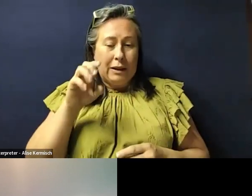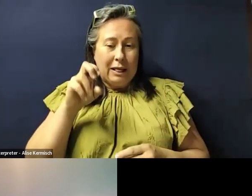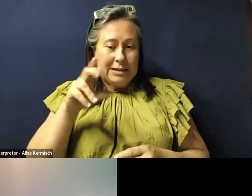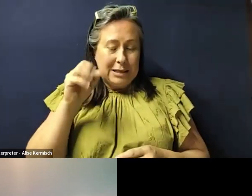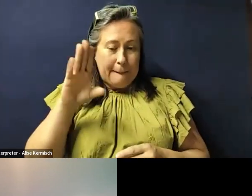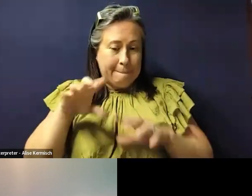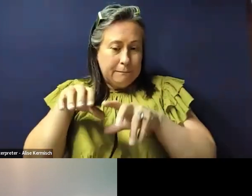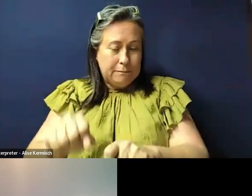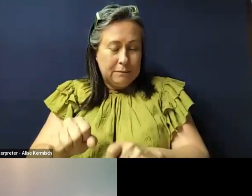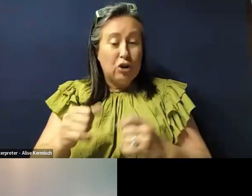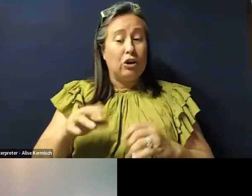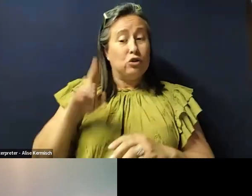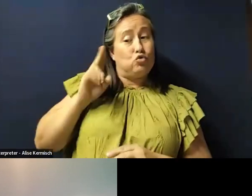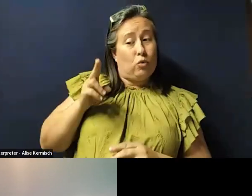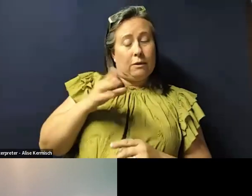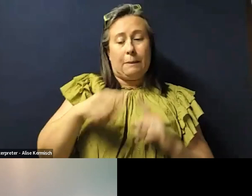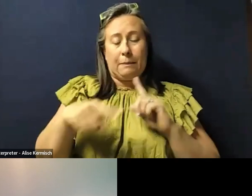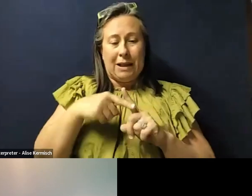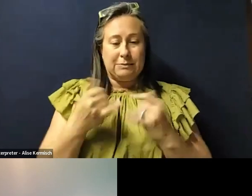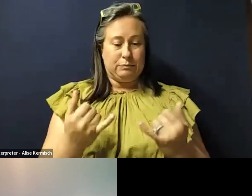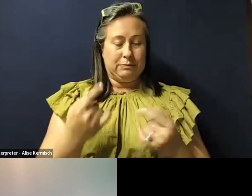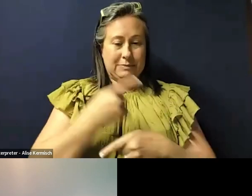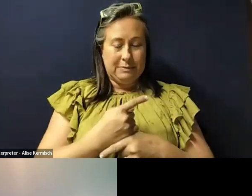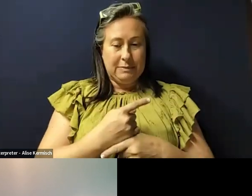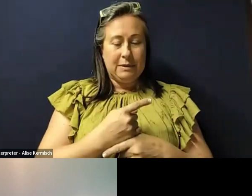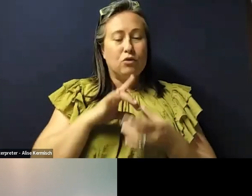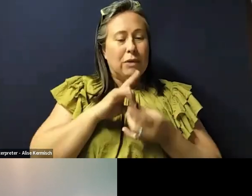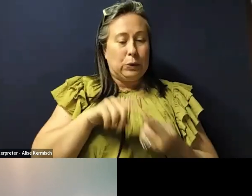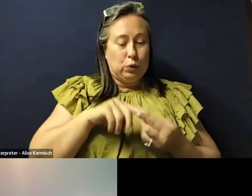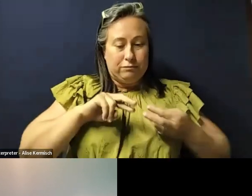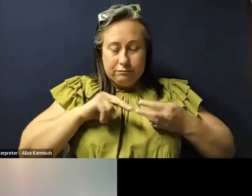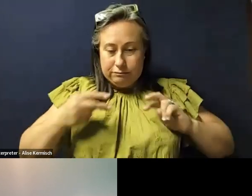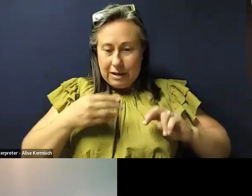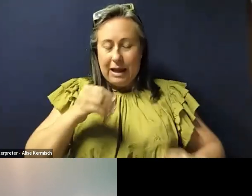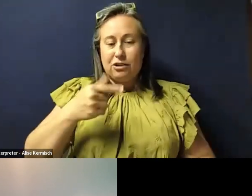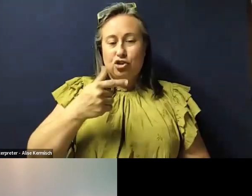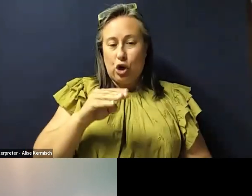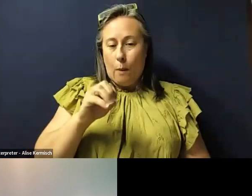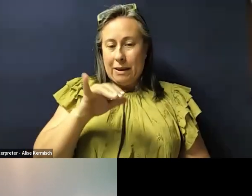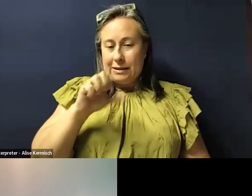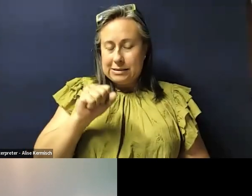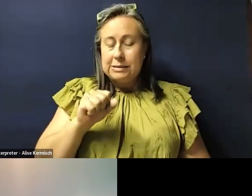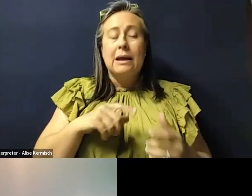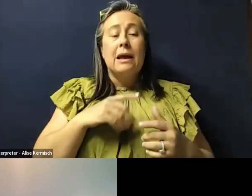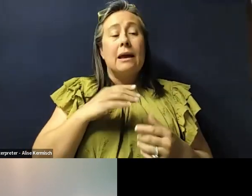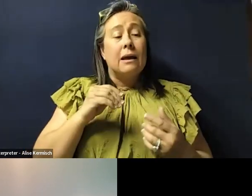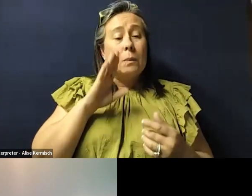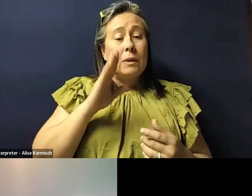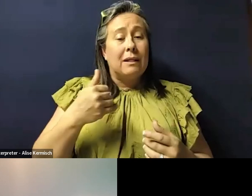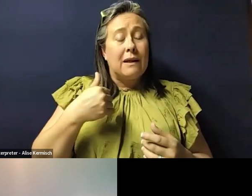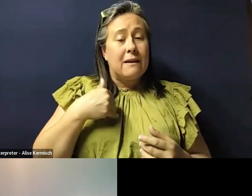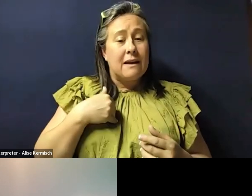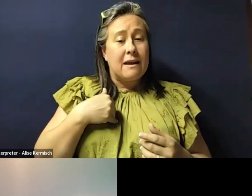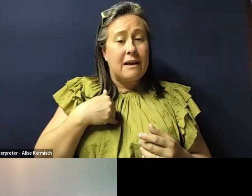historical and present day, particularly in the context of genetics and genomics. Uh, and then we will have a